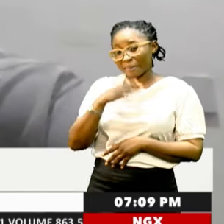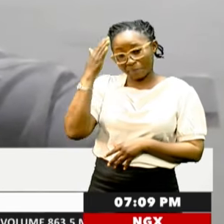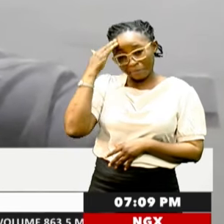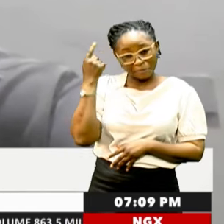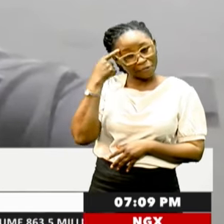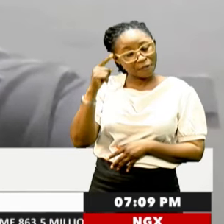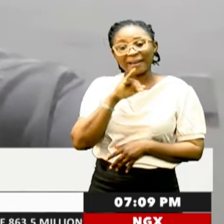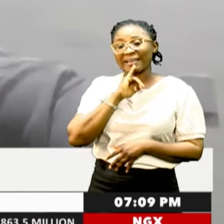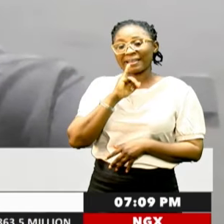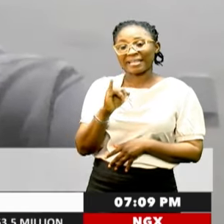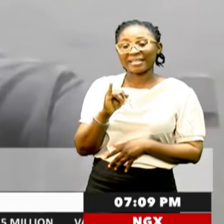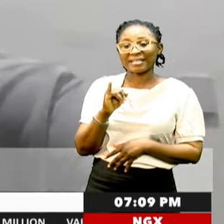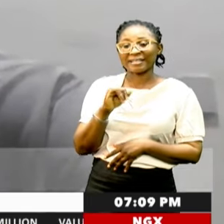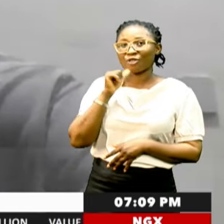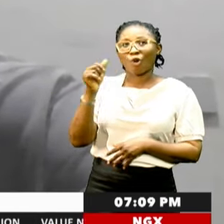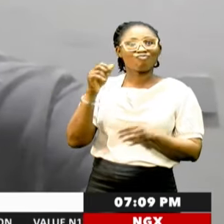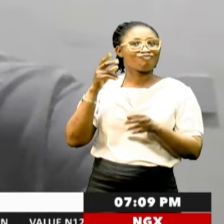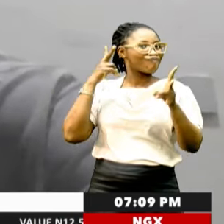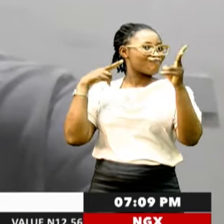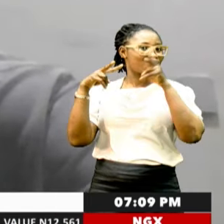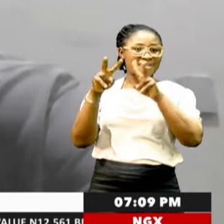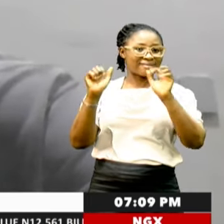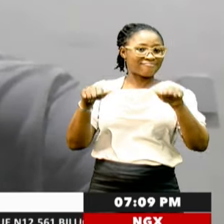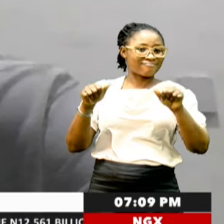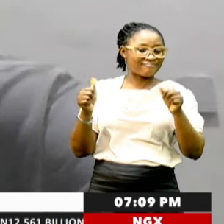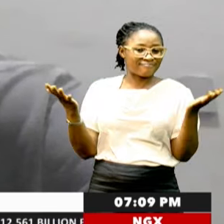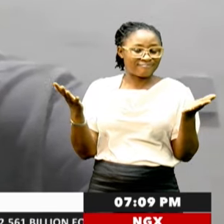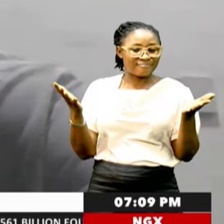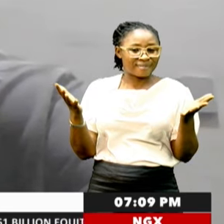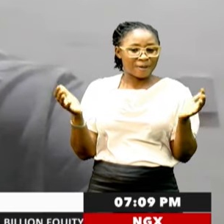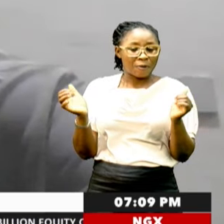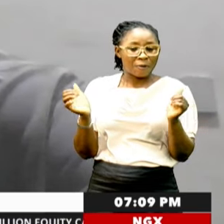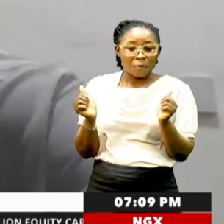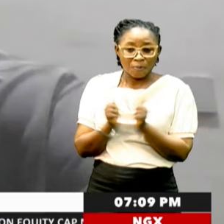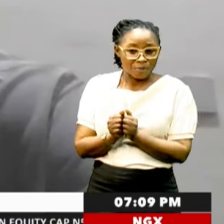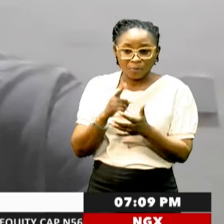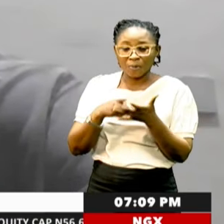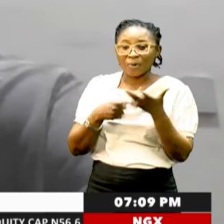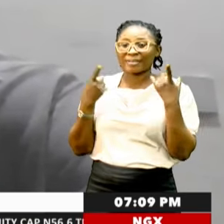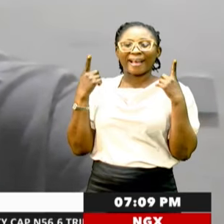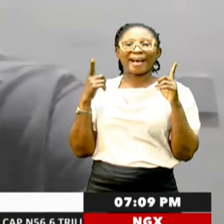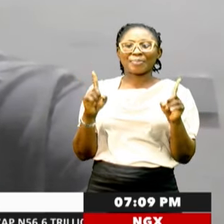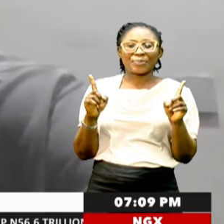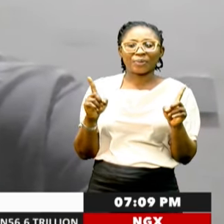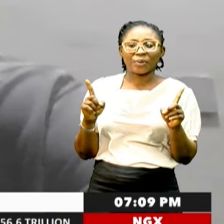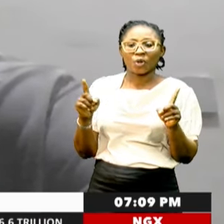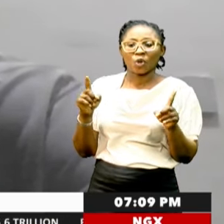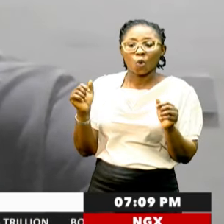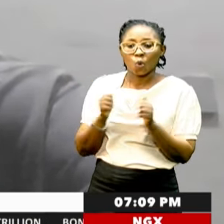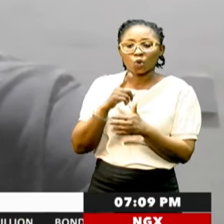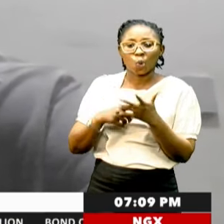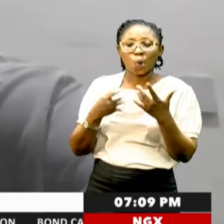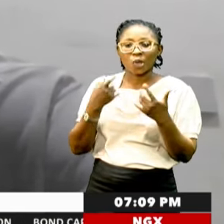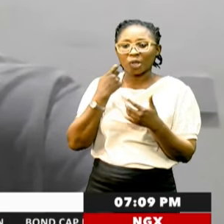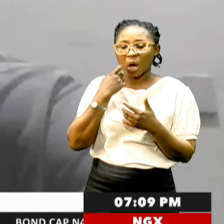unpredictability. You know, regardless of what party divide is currently holding